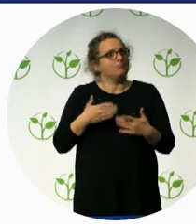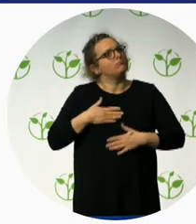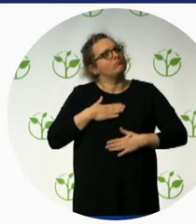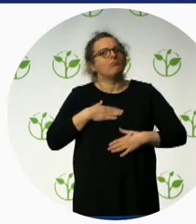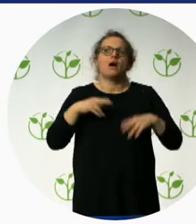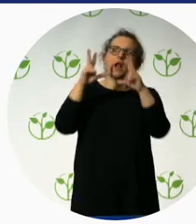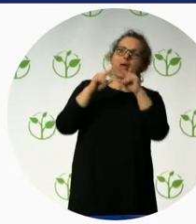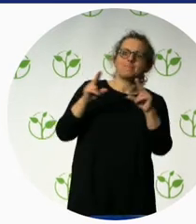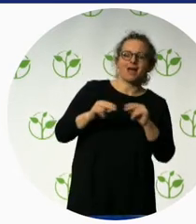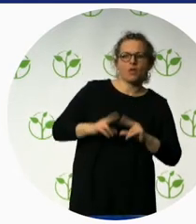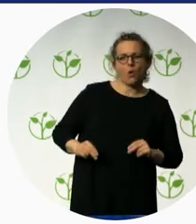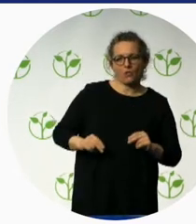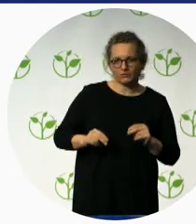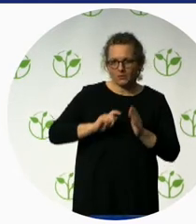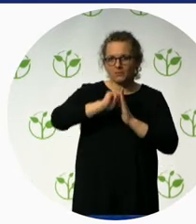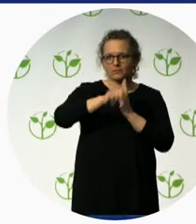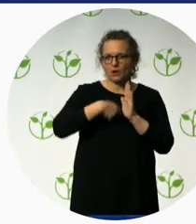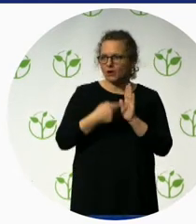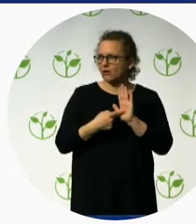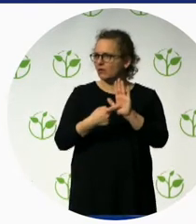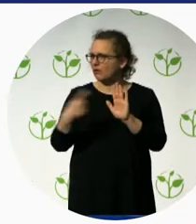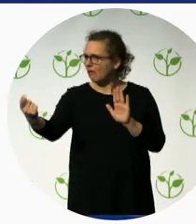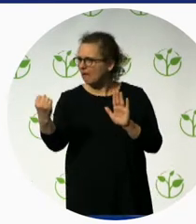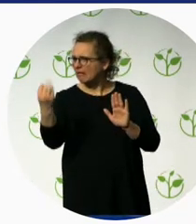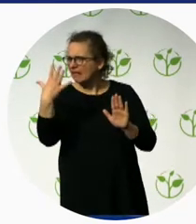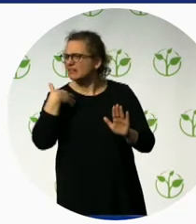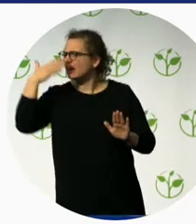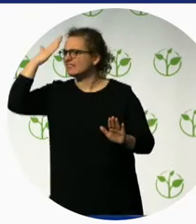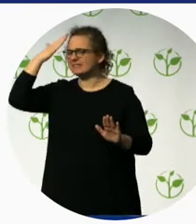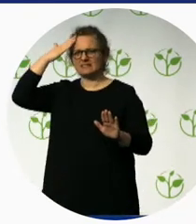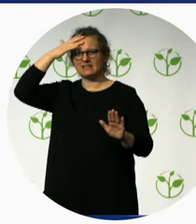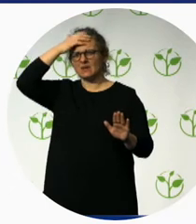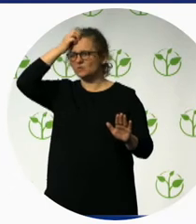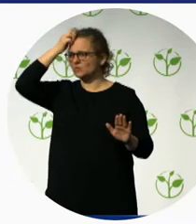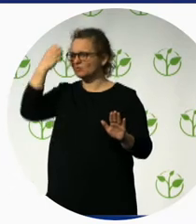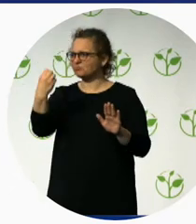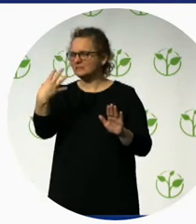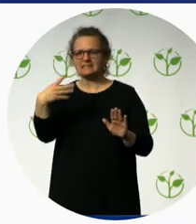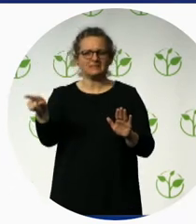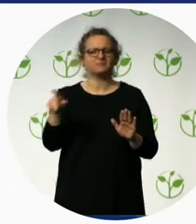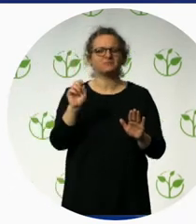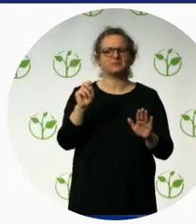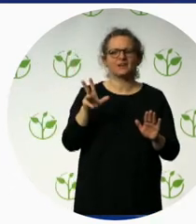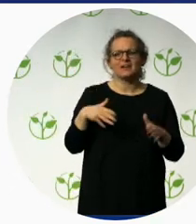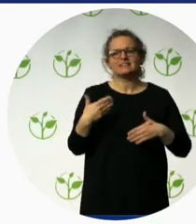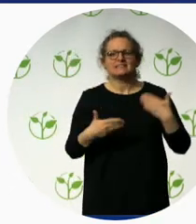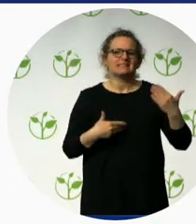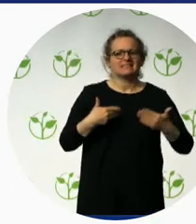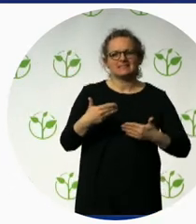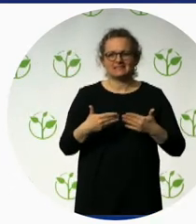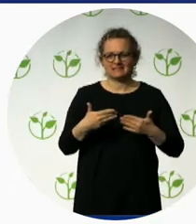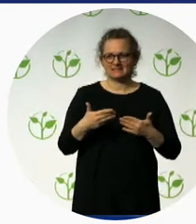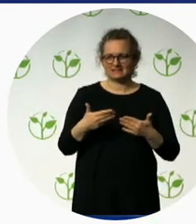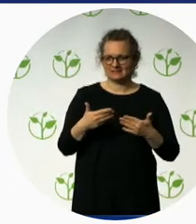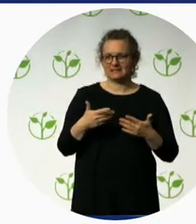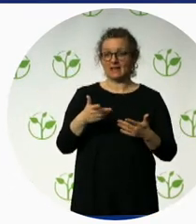need to make sure that the way we think, the